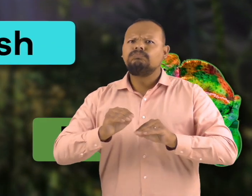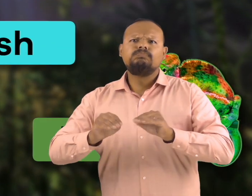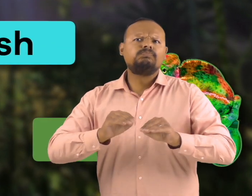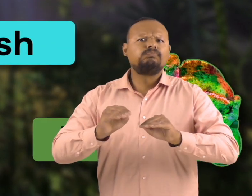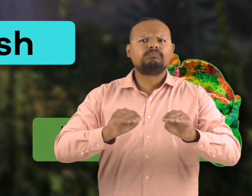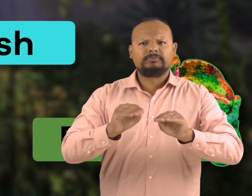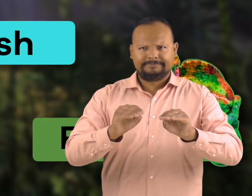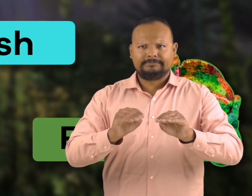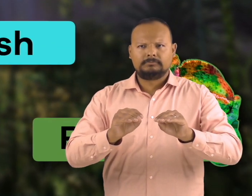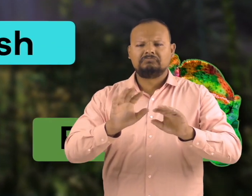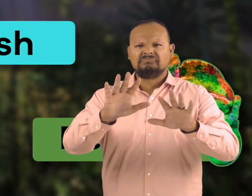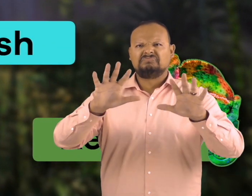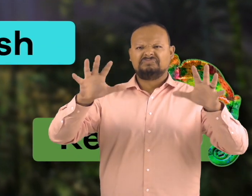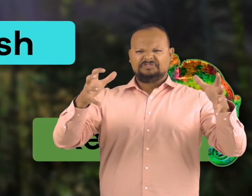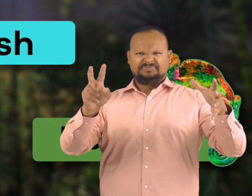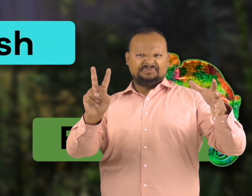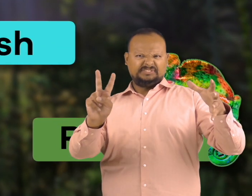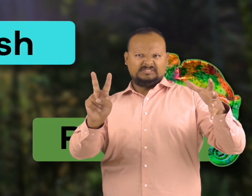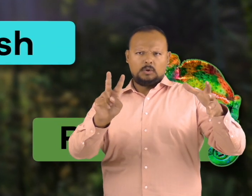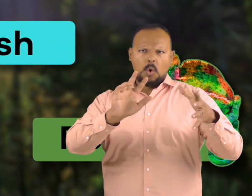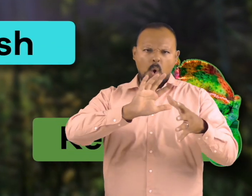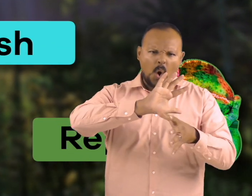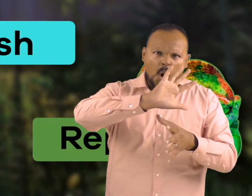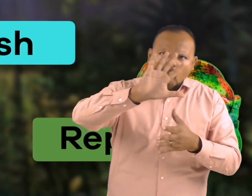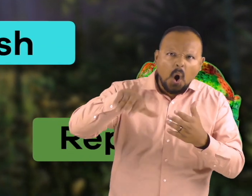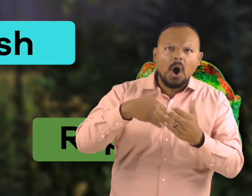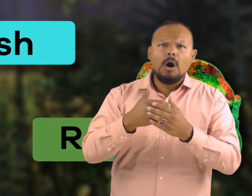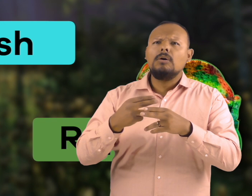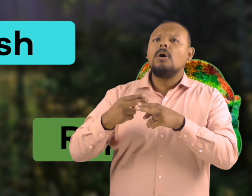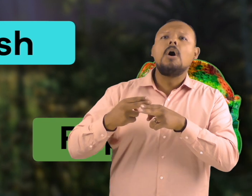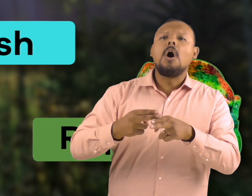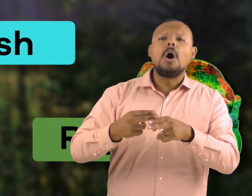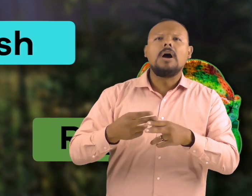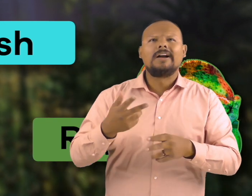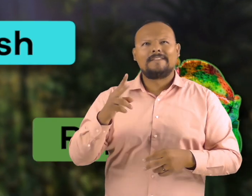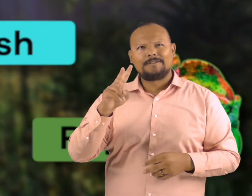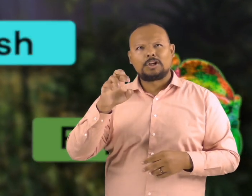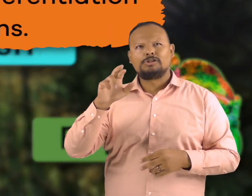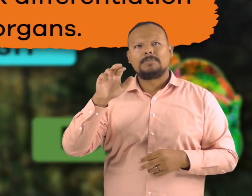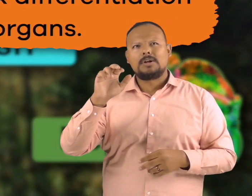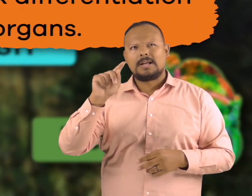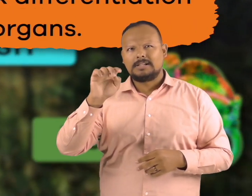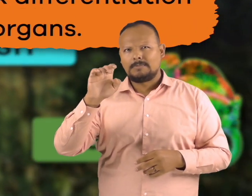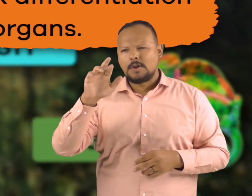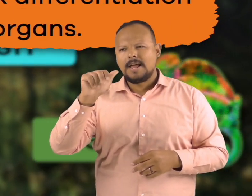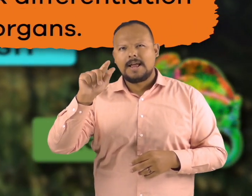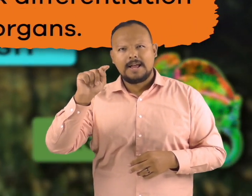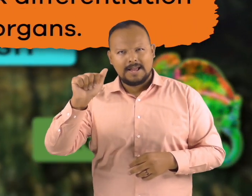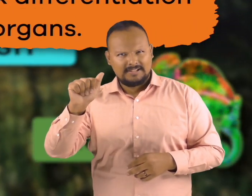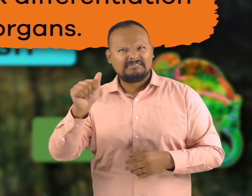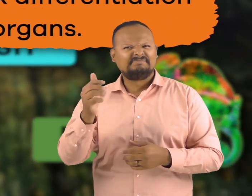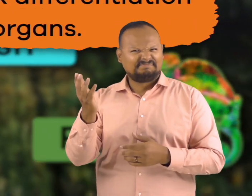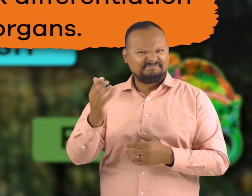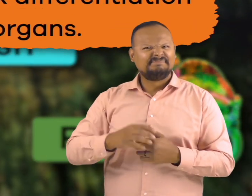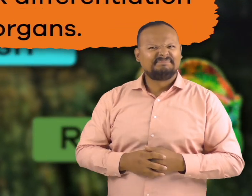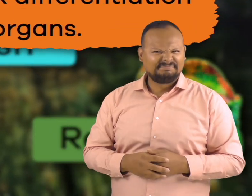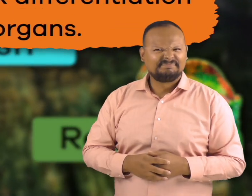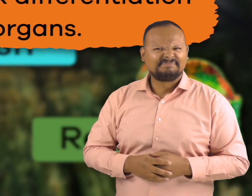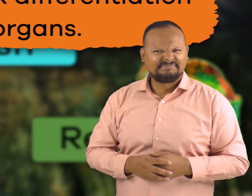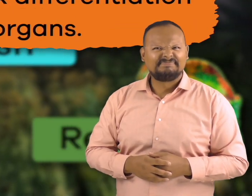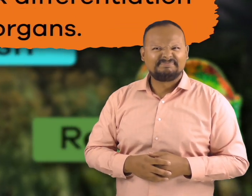vertebrates belong to a larger group called vertebrata. And all vertebrates have complex